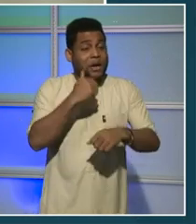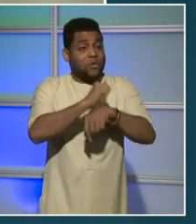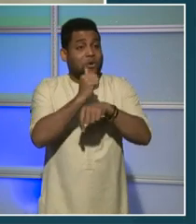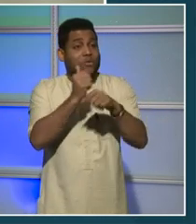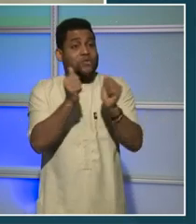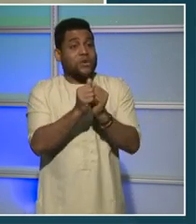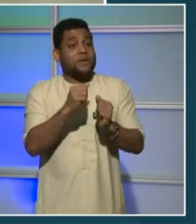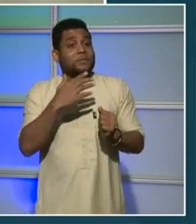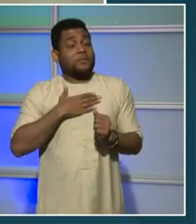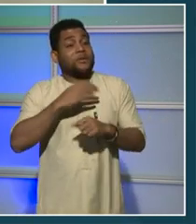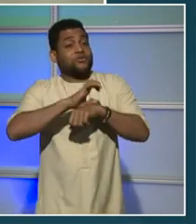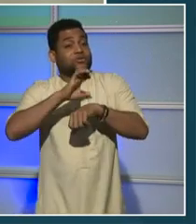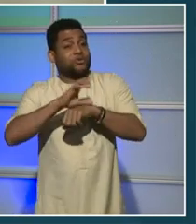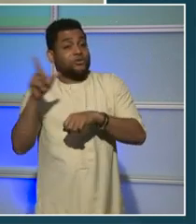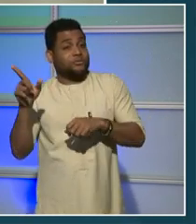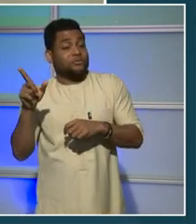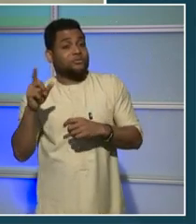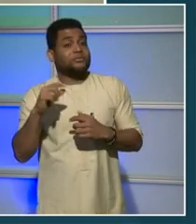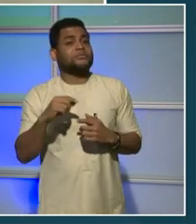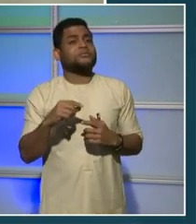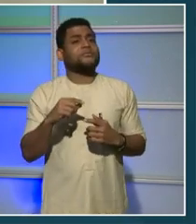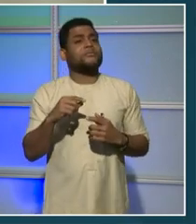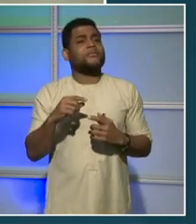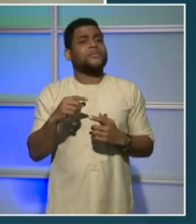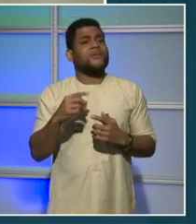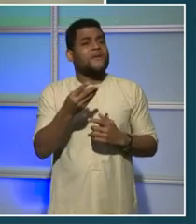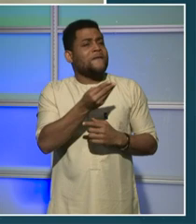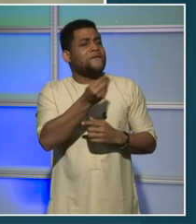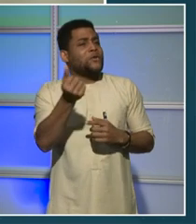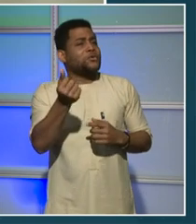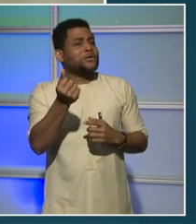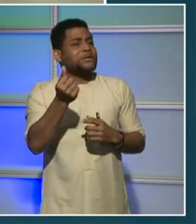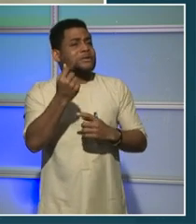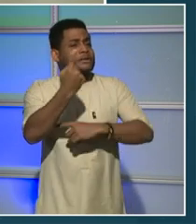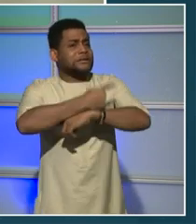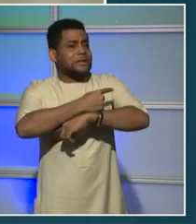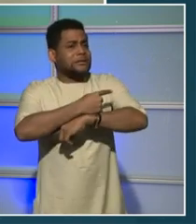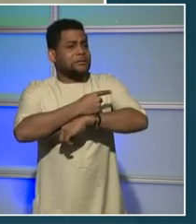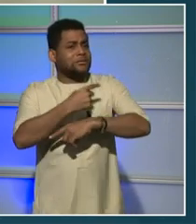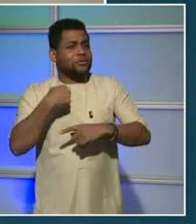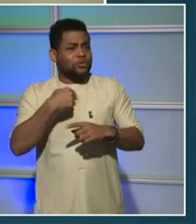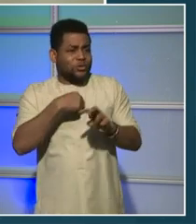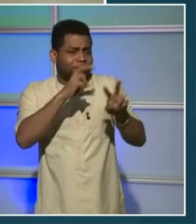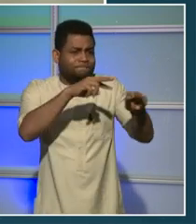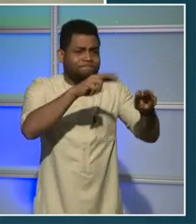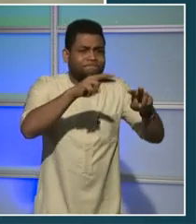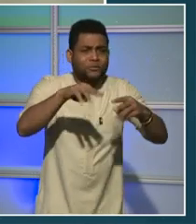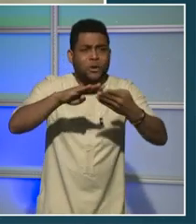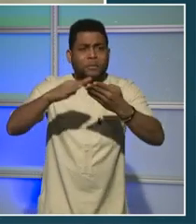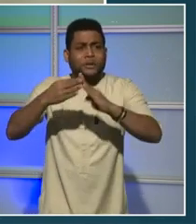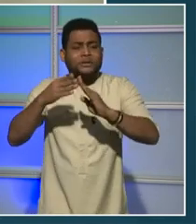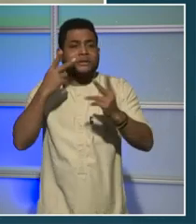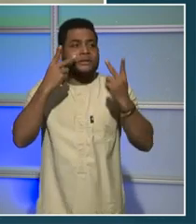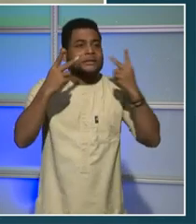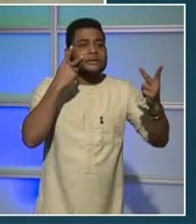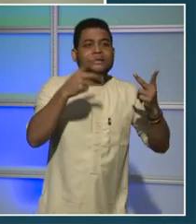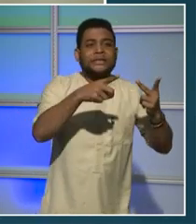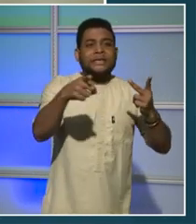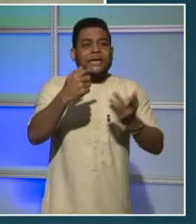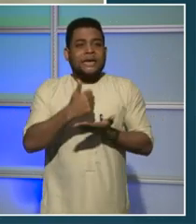Almost everyone that we encountered was facing a mental health crisis, and it's clear that they are not receiving the